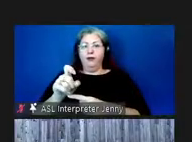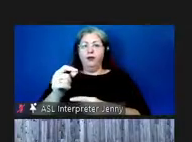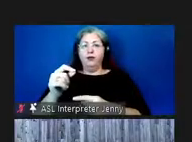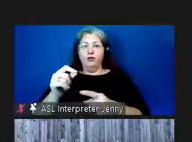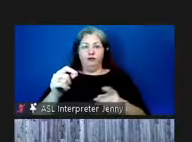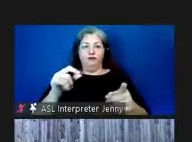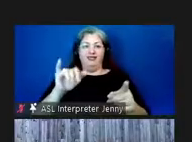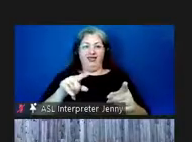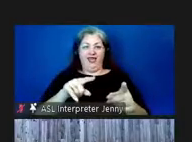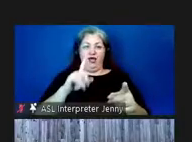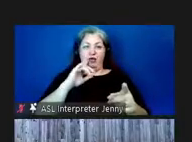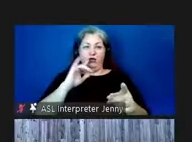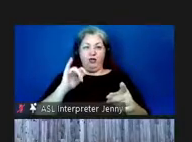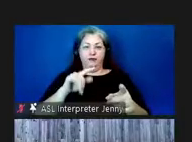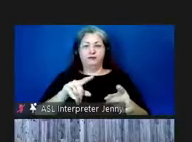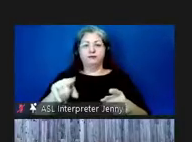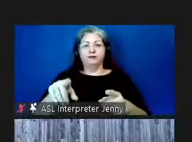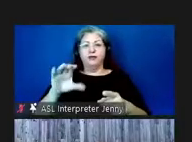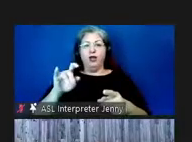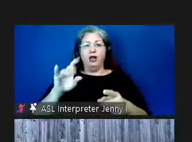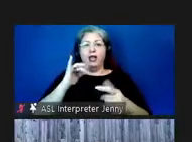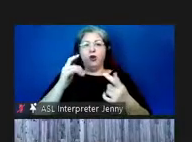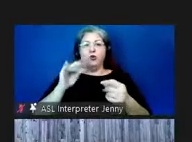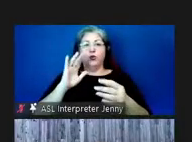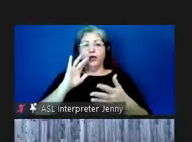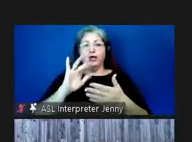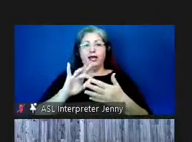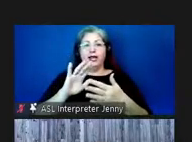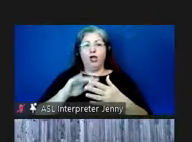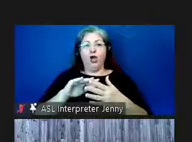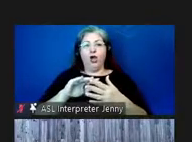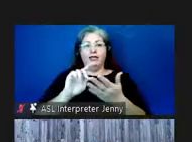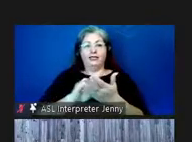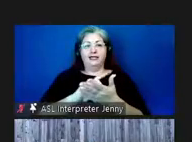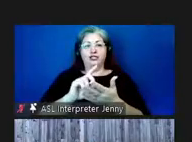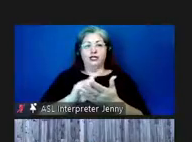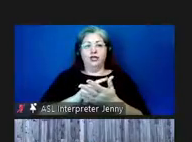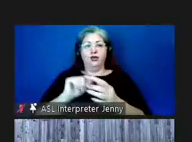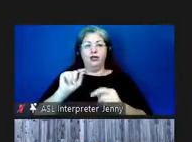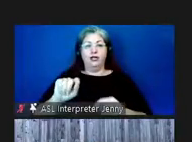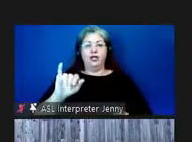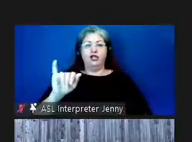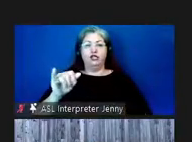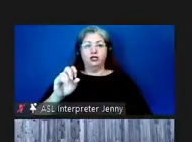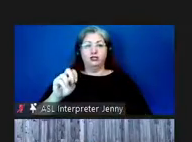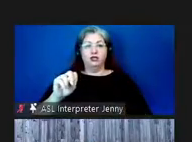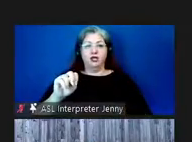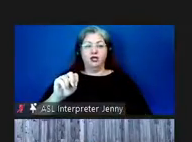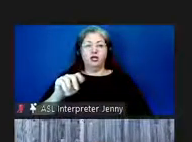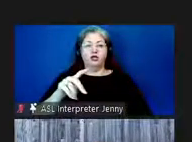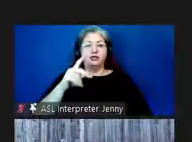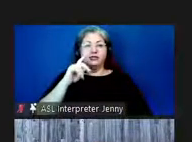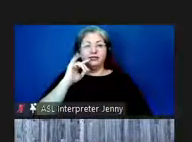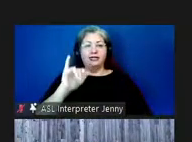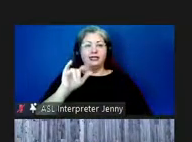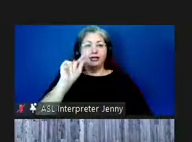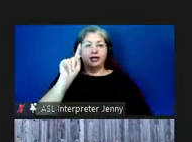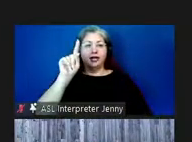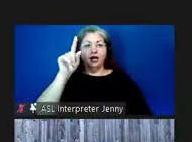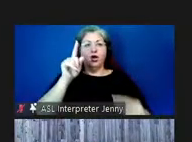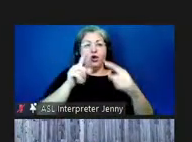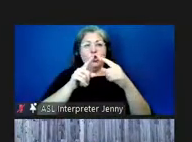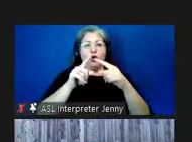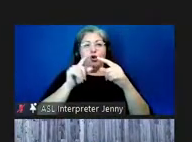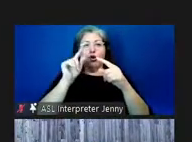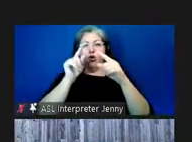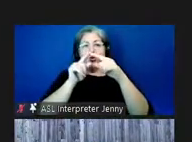go here and then caroline is now going to click on the dictionary.json and then if you click the little icon on the top right yeah there